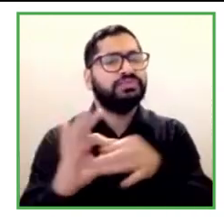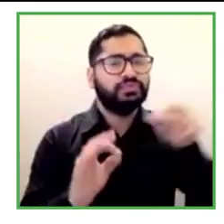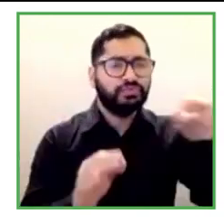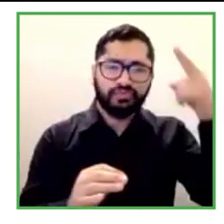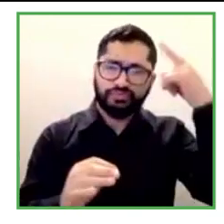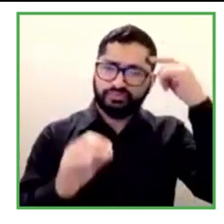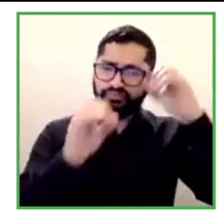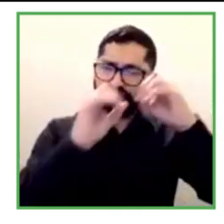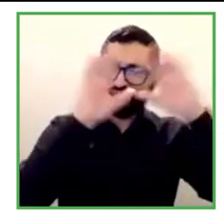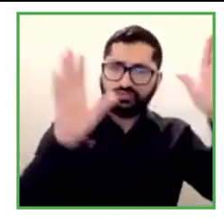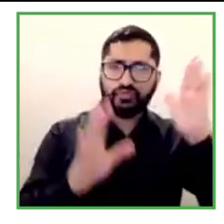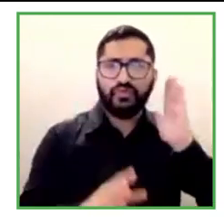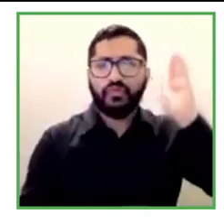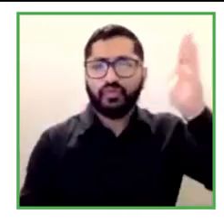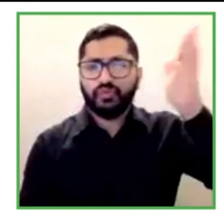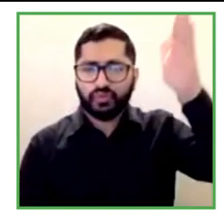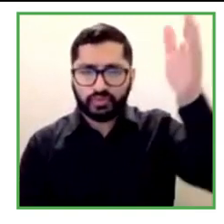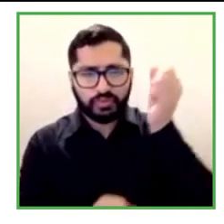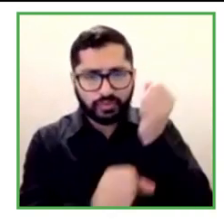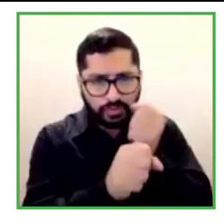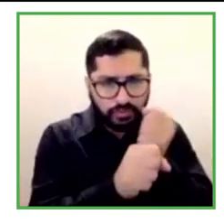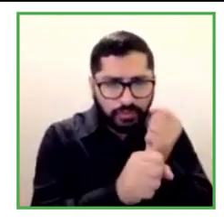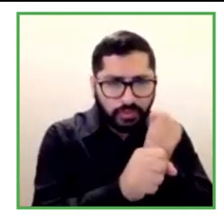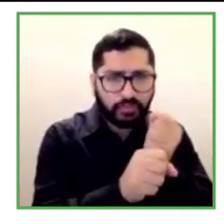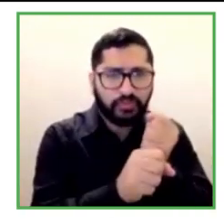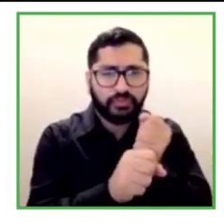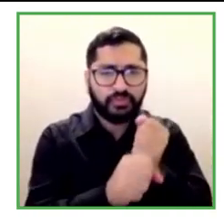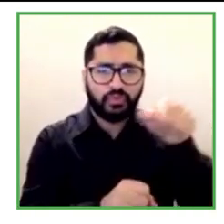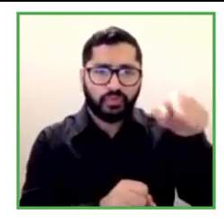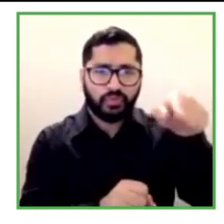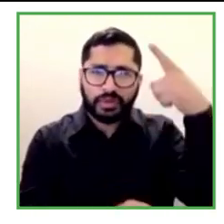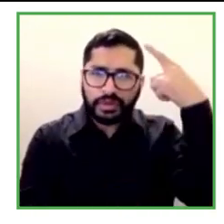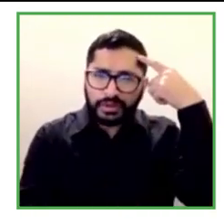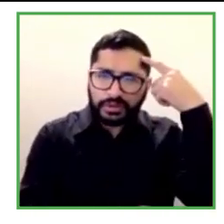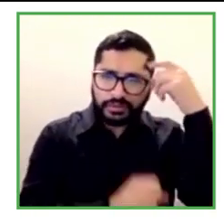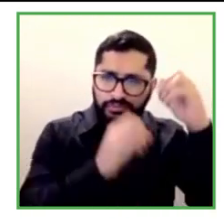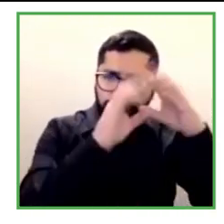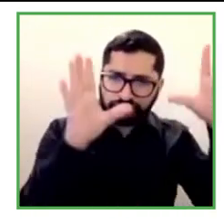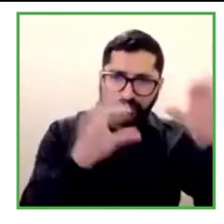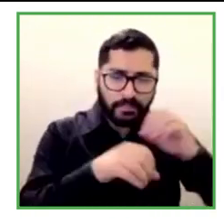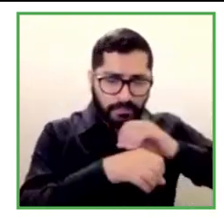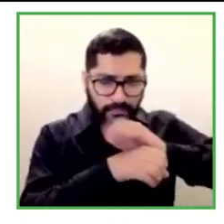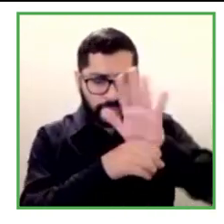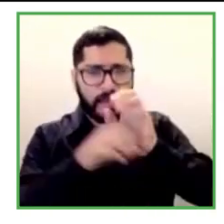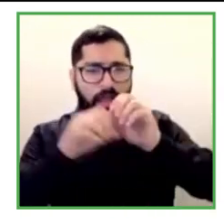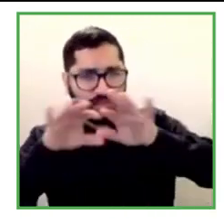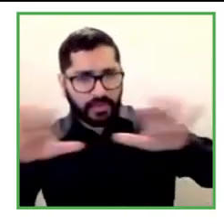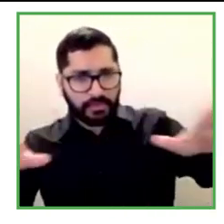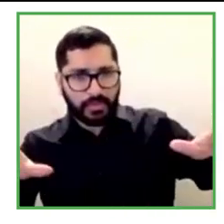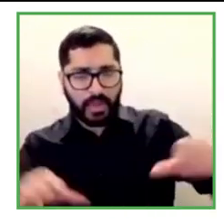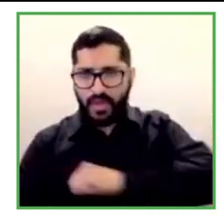pandemic has accelerated diversity and inclusion plans in organizations?